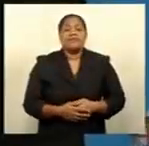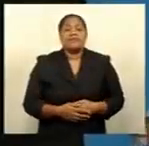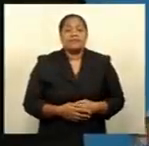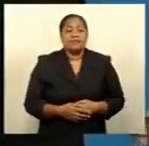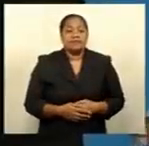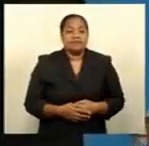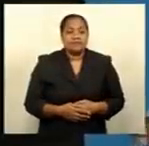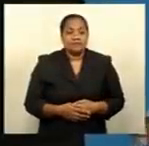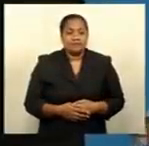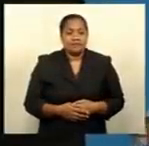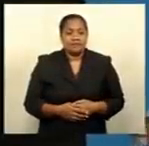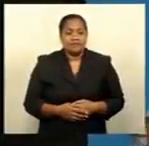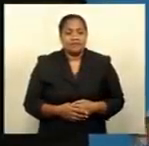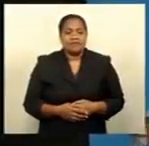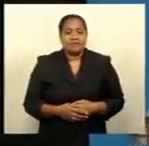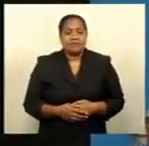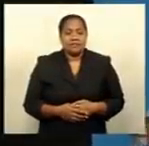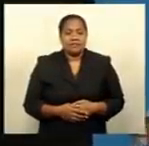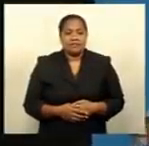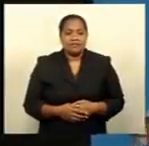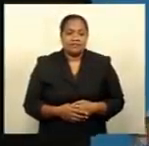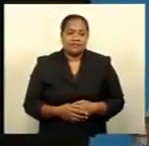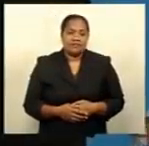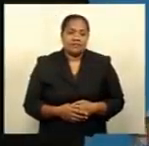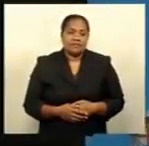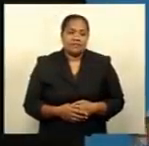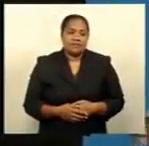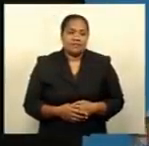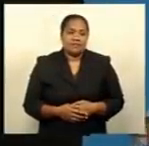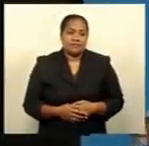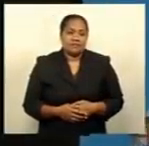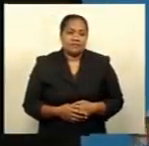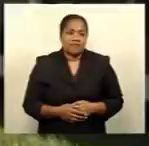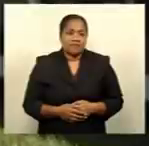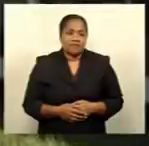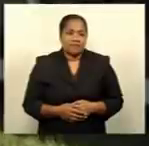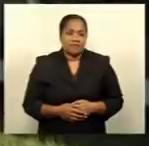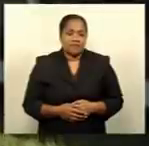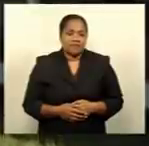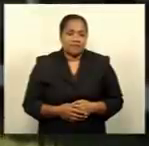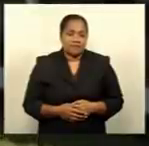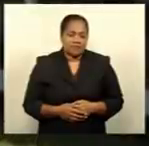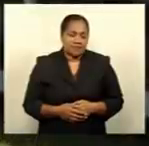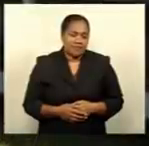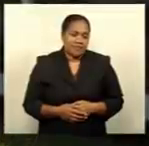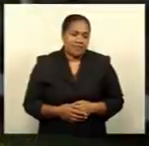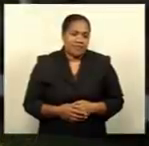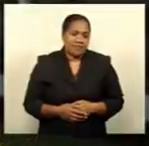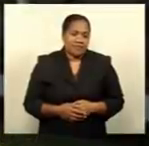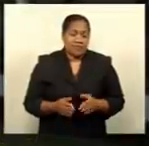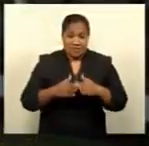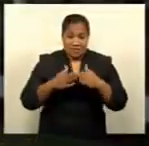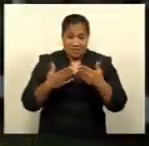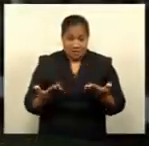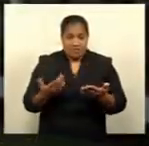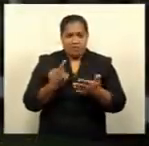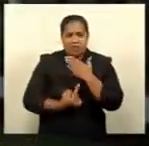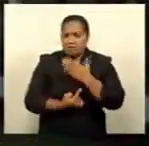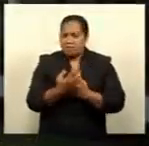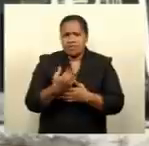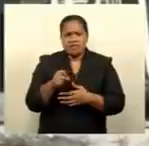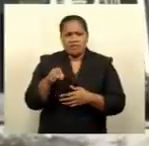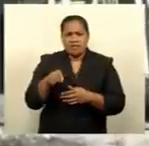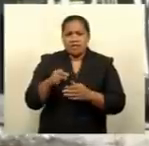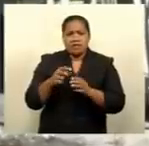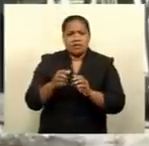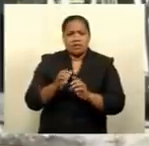eligible adults for vaccination, in particular those who are at risk of severe disease. There are now five active cases of COVID-19